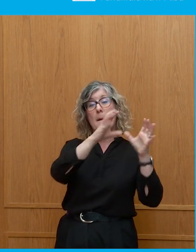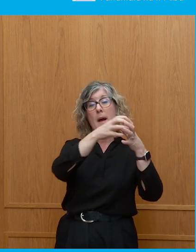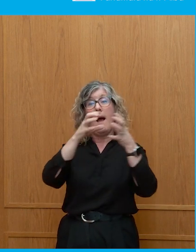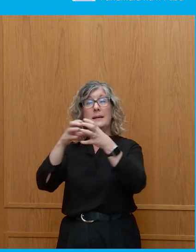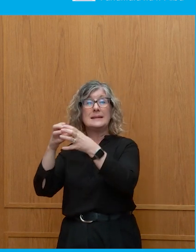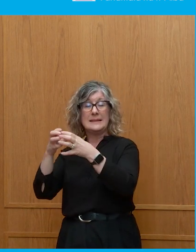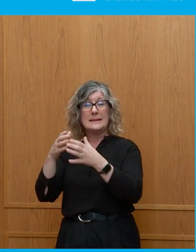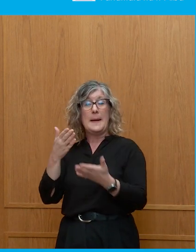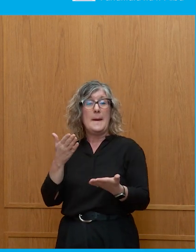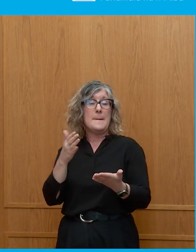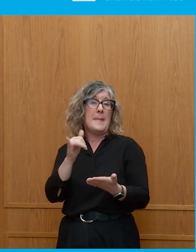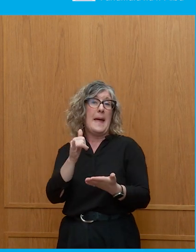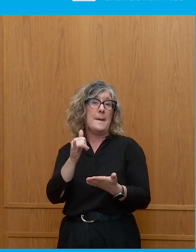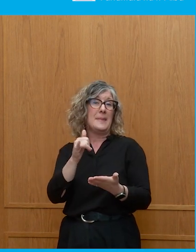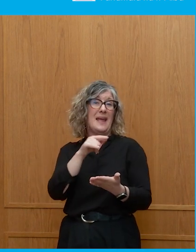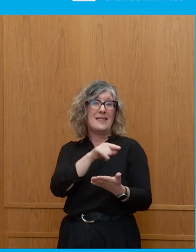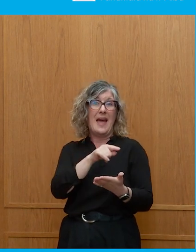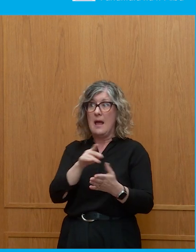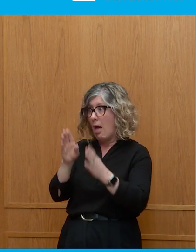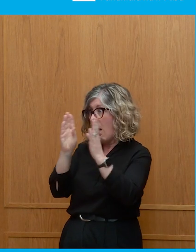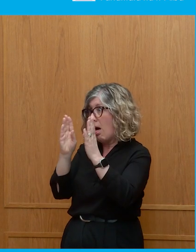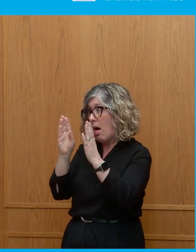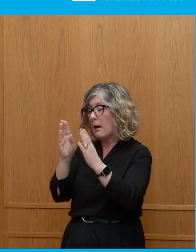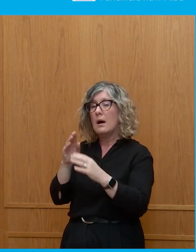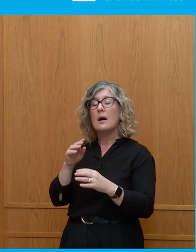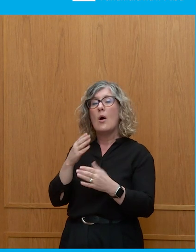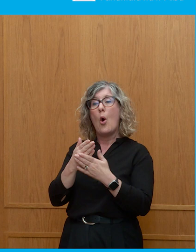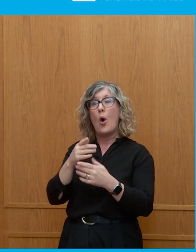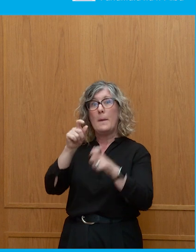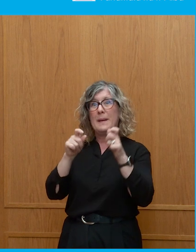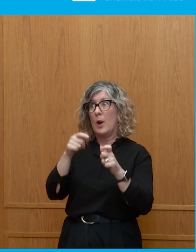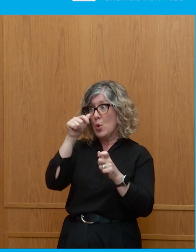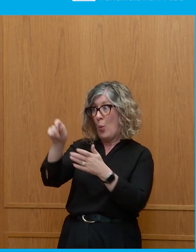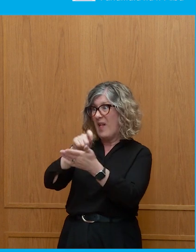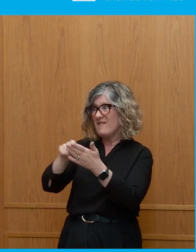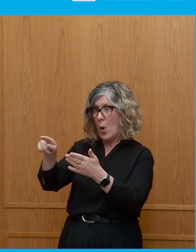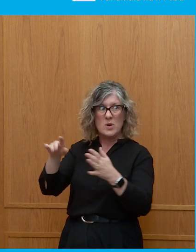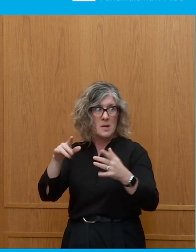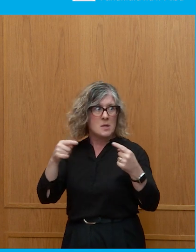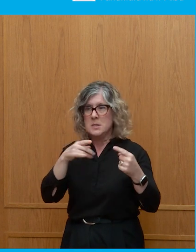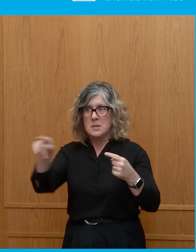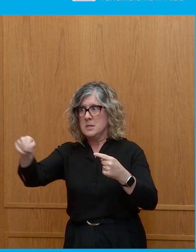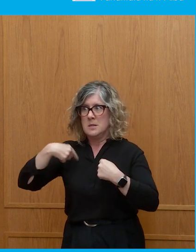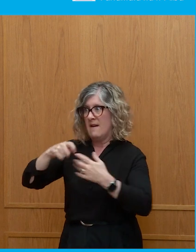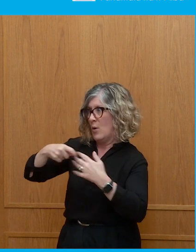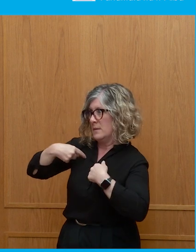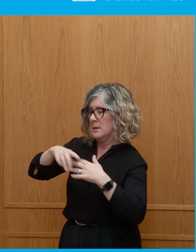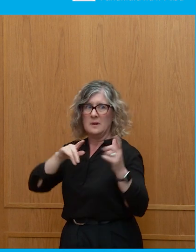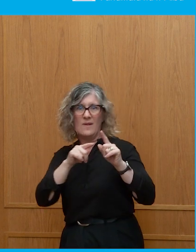attention to those whose votes they are competing for. And so, there is a kind of – and then that's